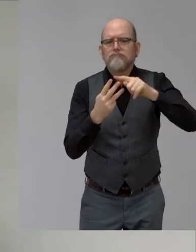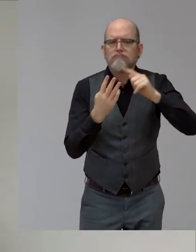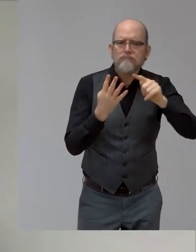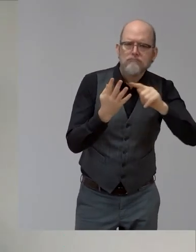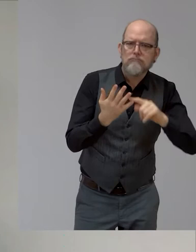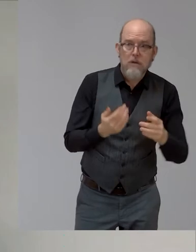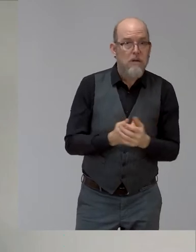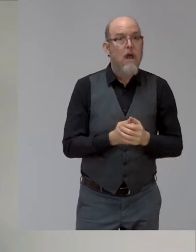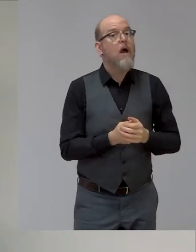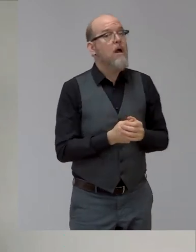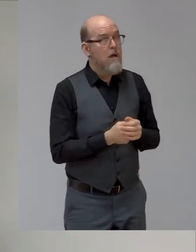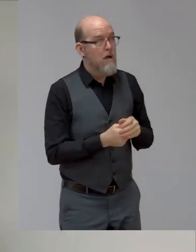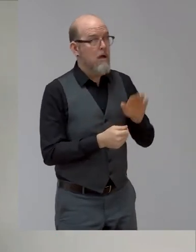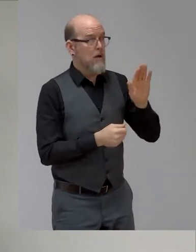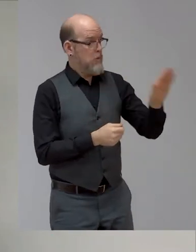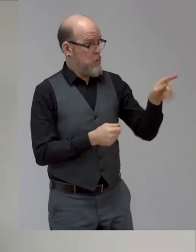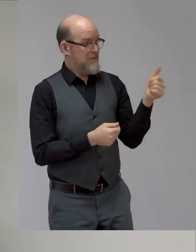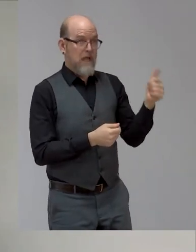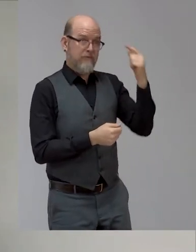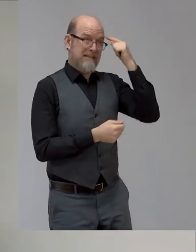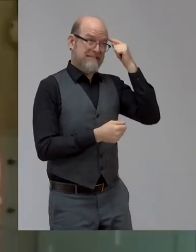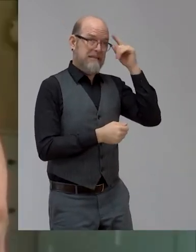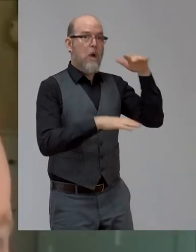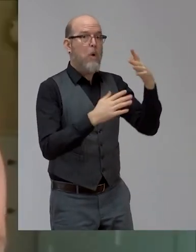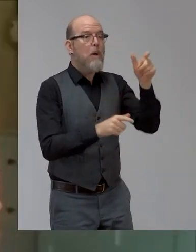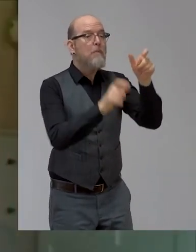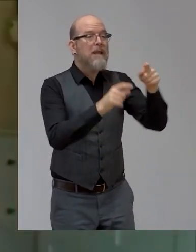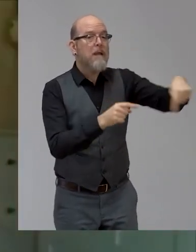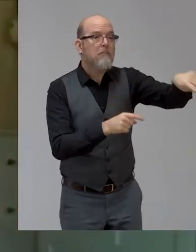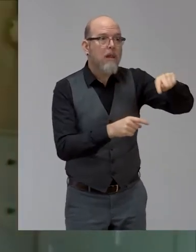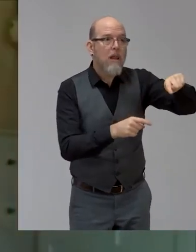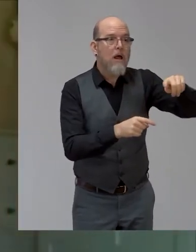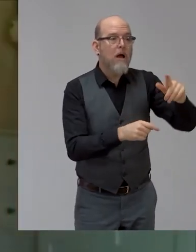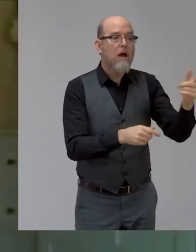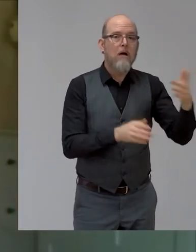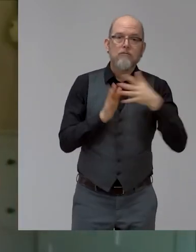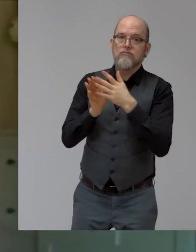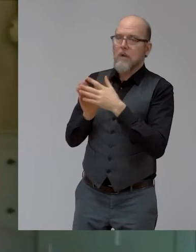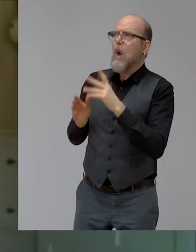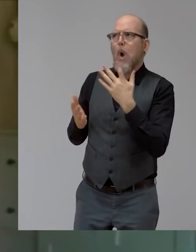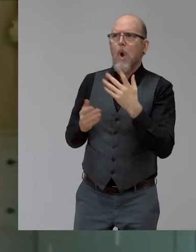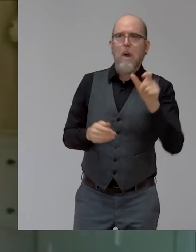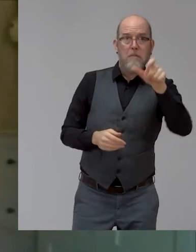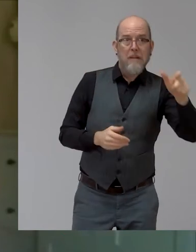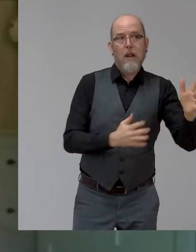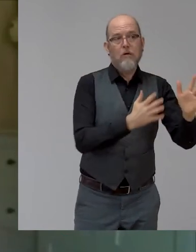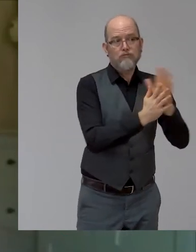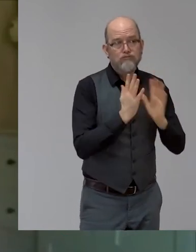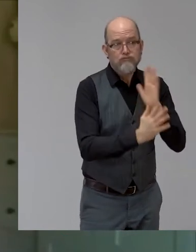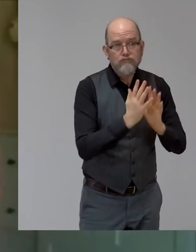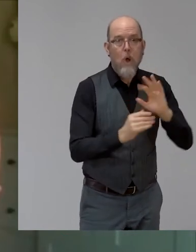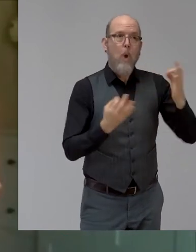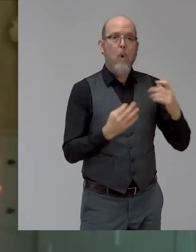your people listen and you listening to your people, or where does that come from? I'd like to think both. I mean, you know, I, I know what it's like to be